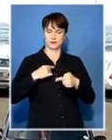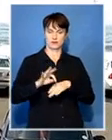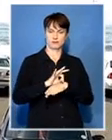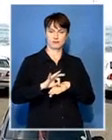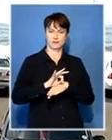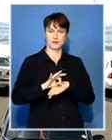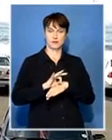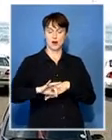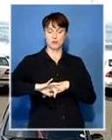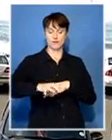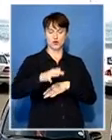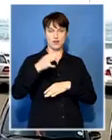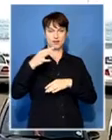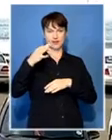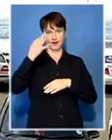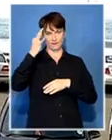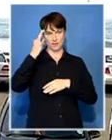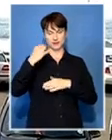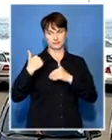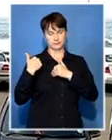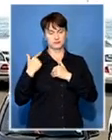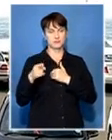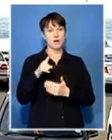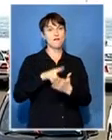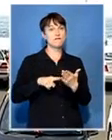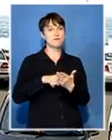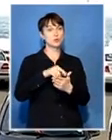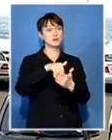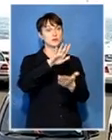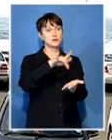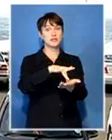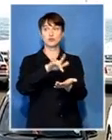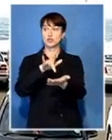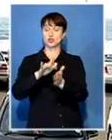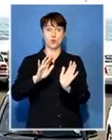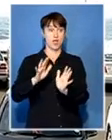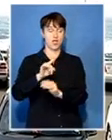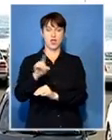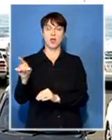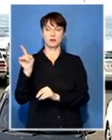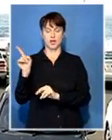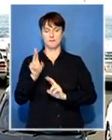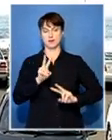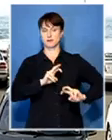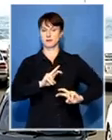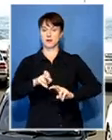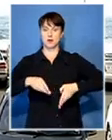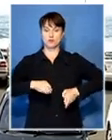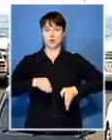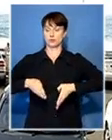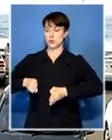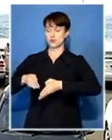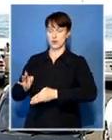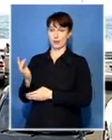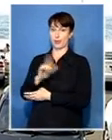provincial government in terms of their voting station infrastructure to attend to access roads but we have